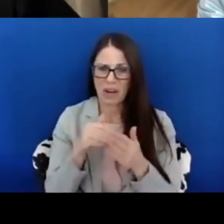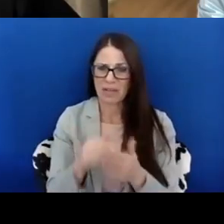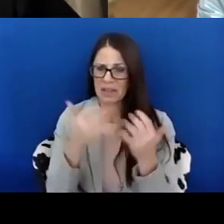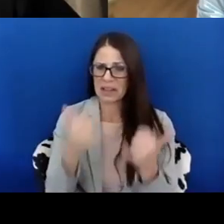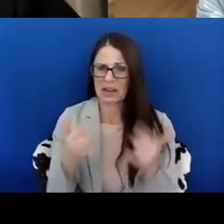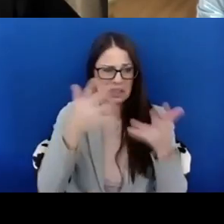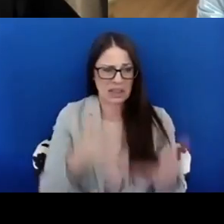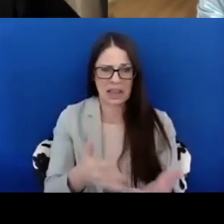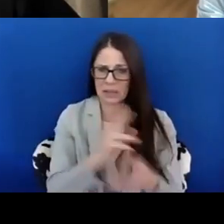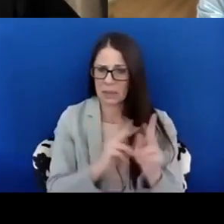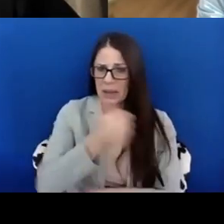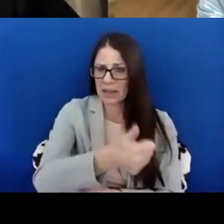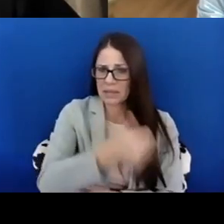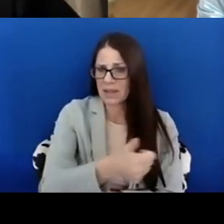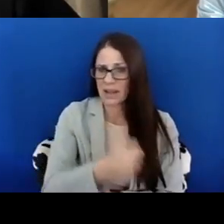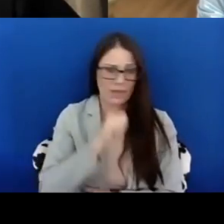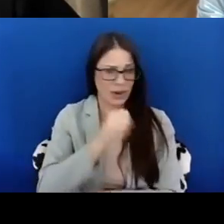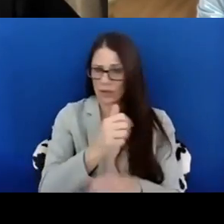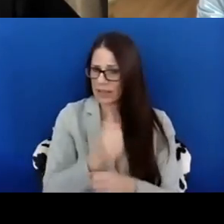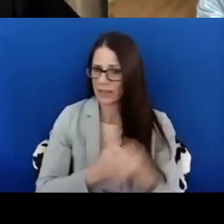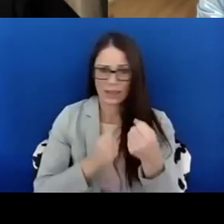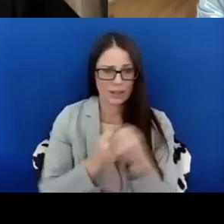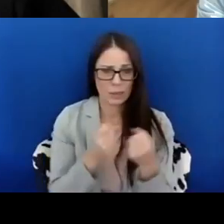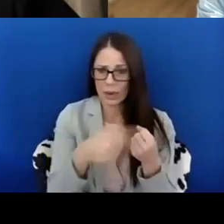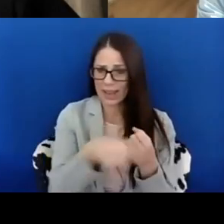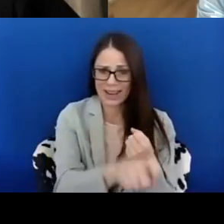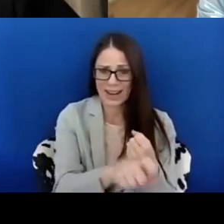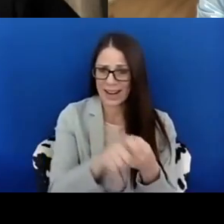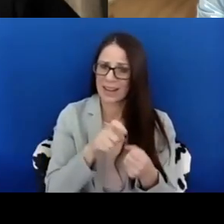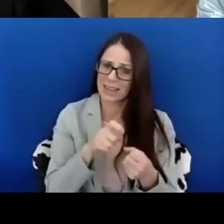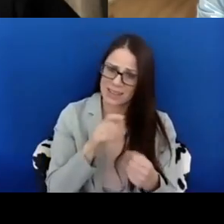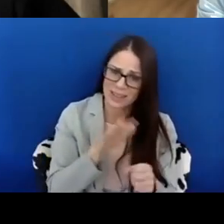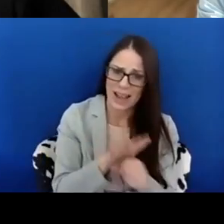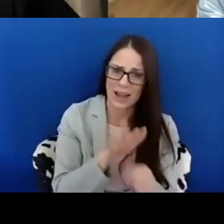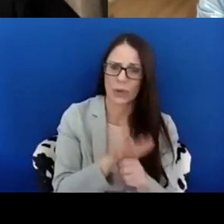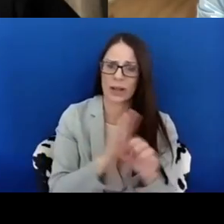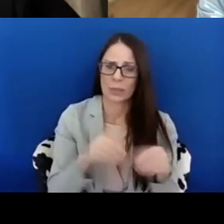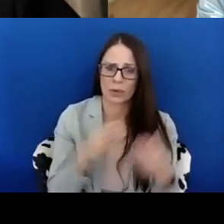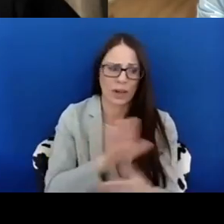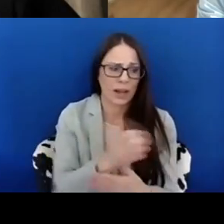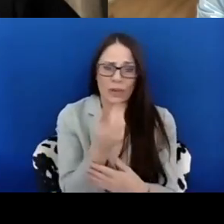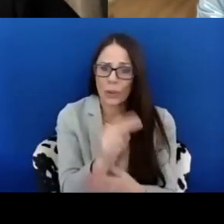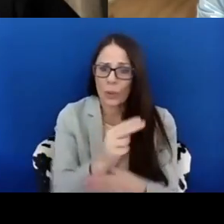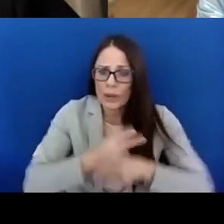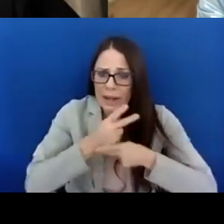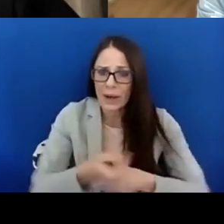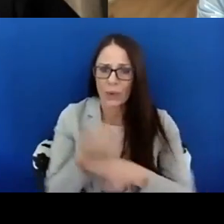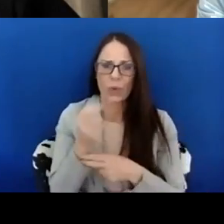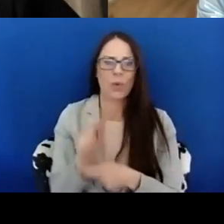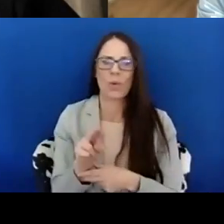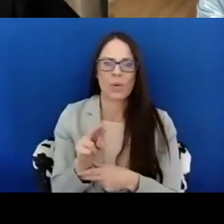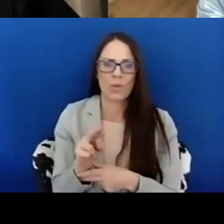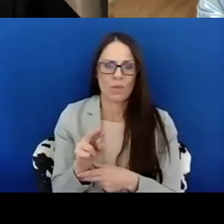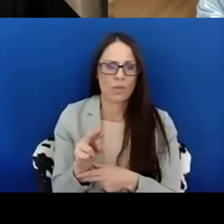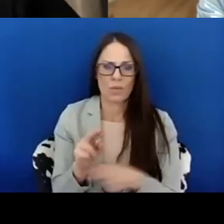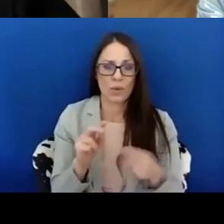not receiving the support they need to adequately provide their own care or to